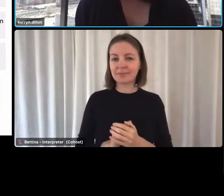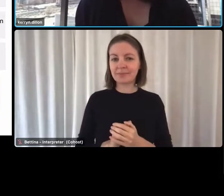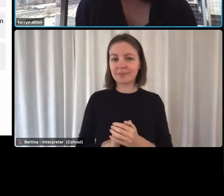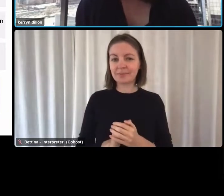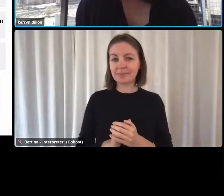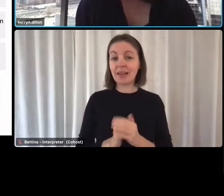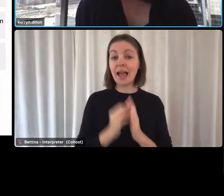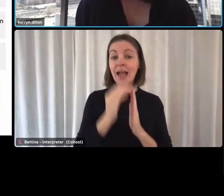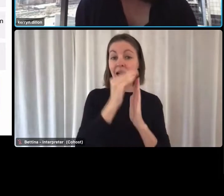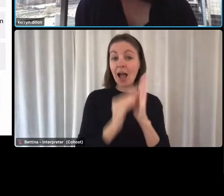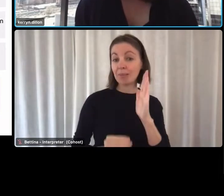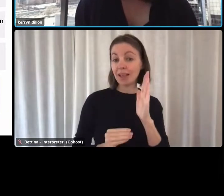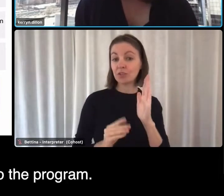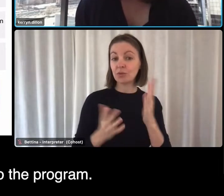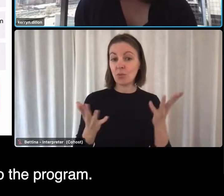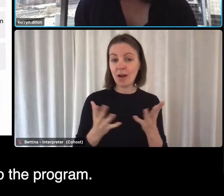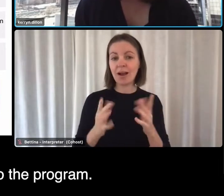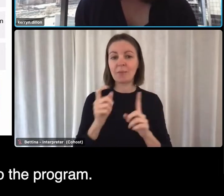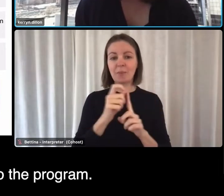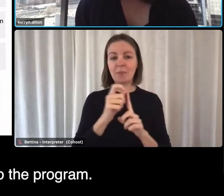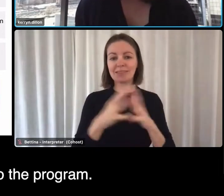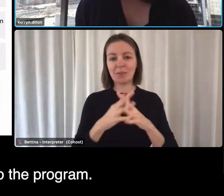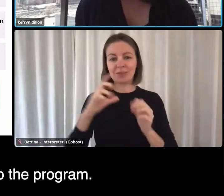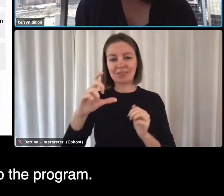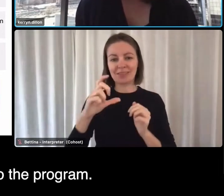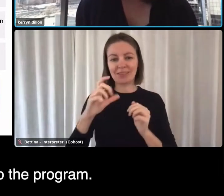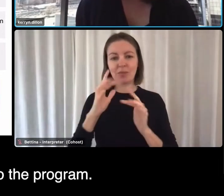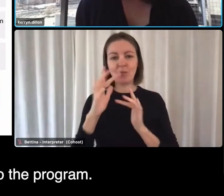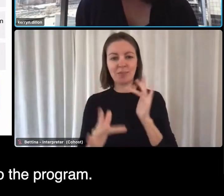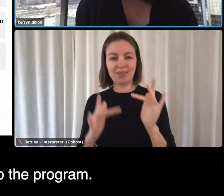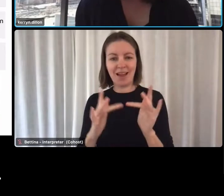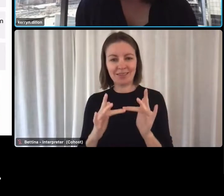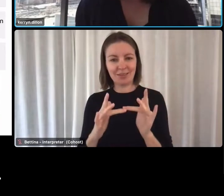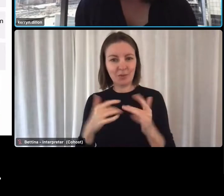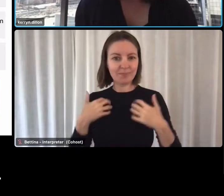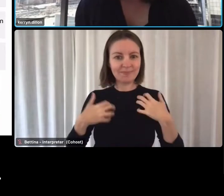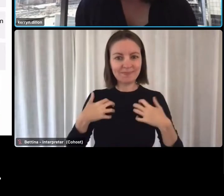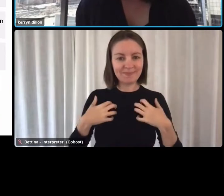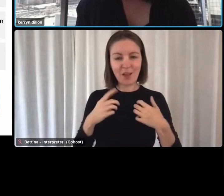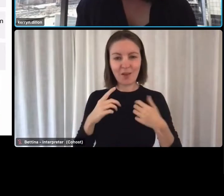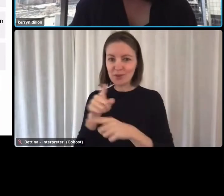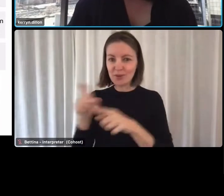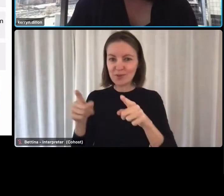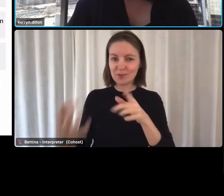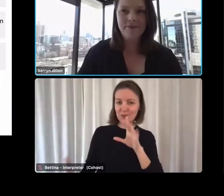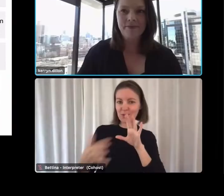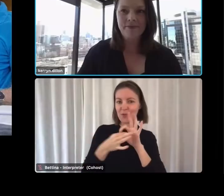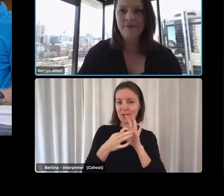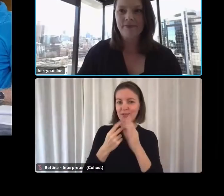available on the PwC website. We look forward to welcoming you to the program. Thanks so much, Eliza.